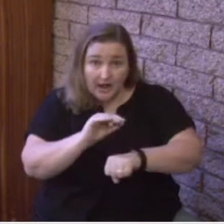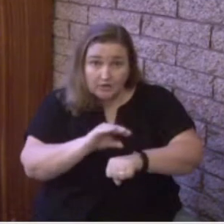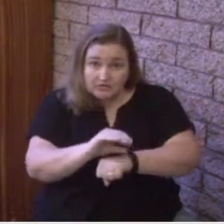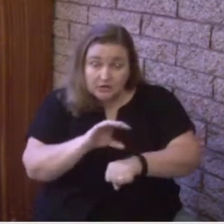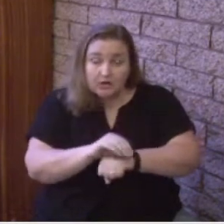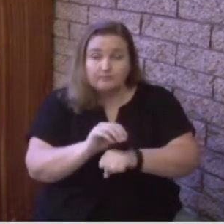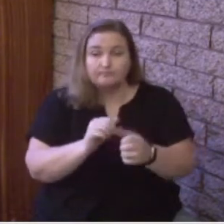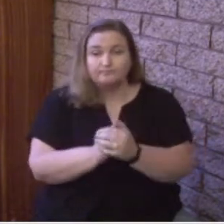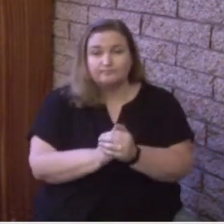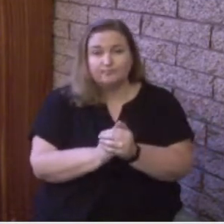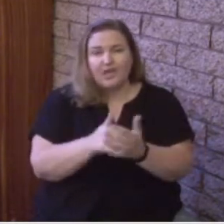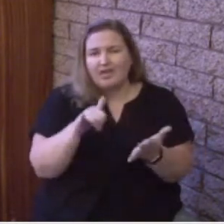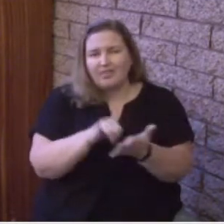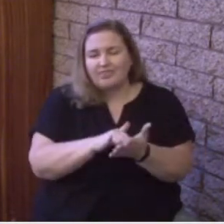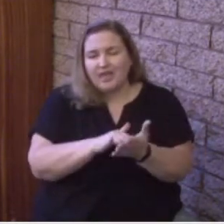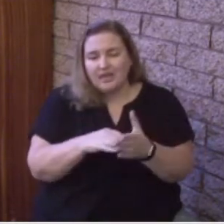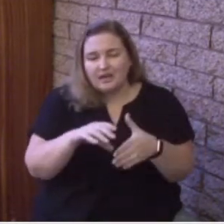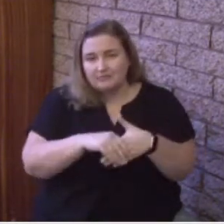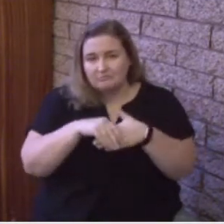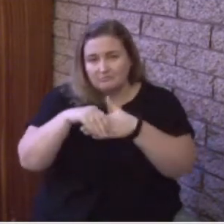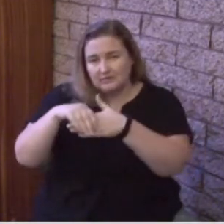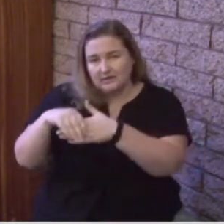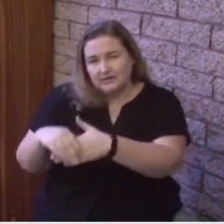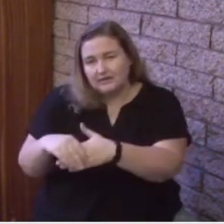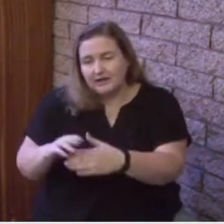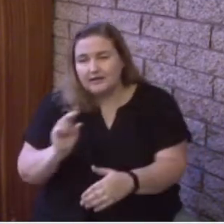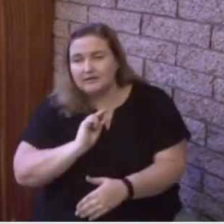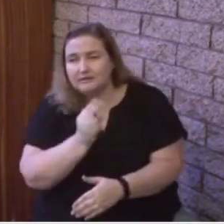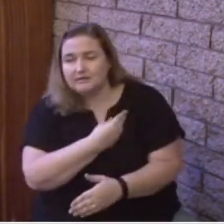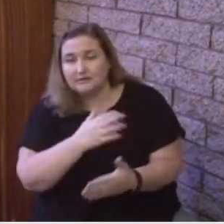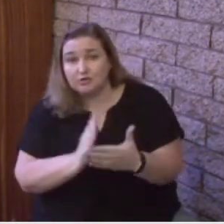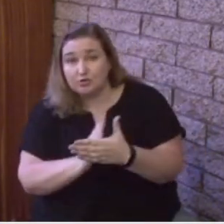that guides us through the challenges of life.